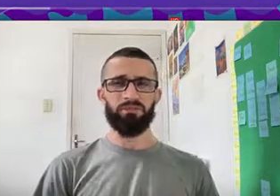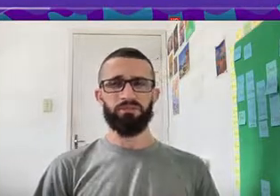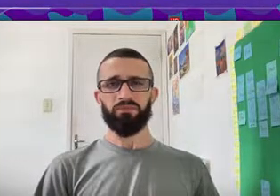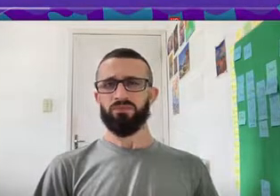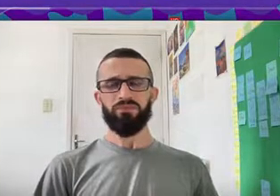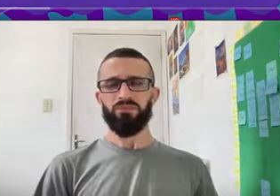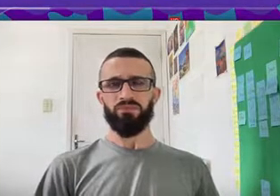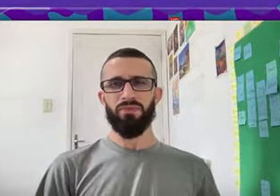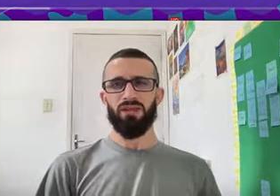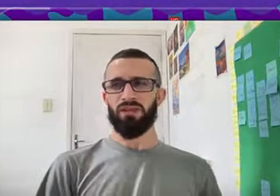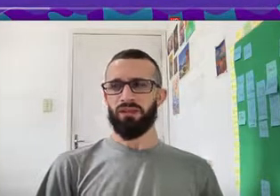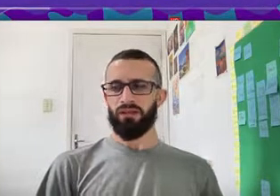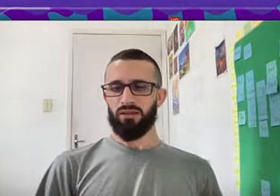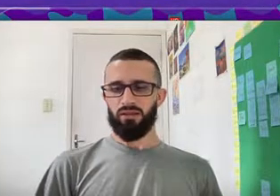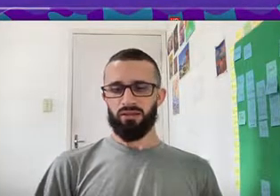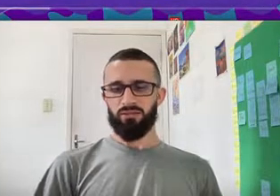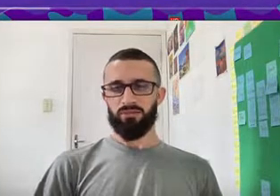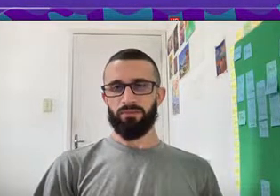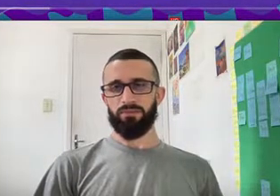Também